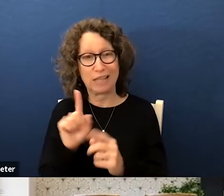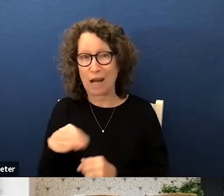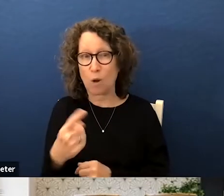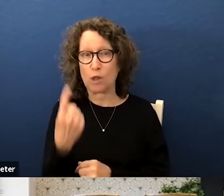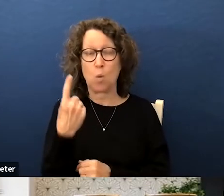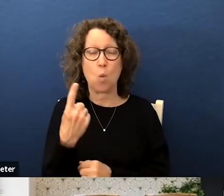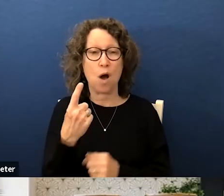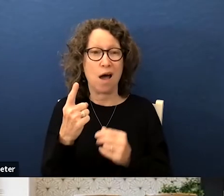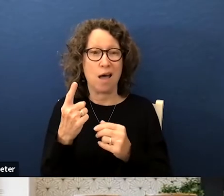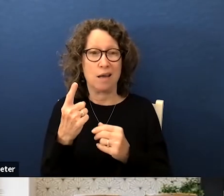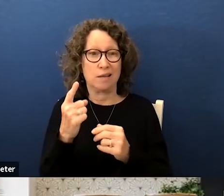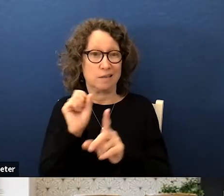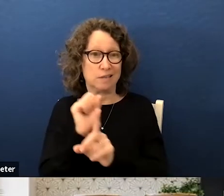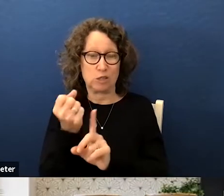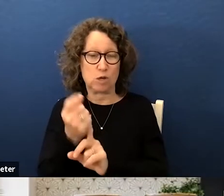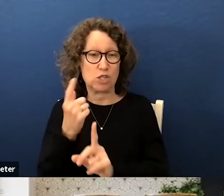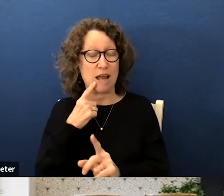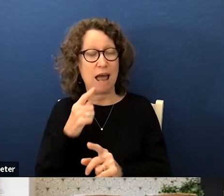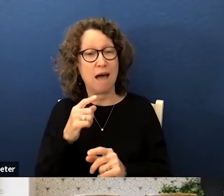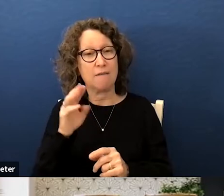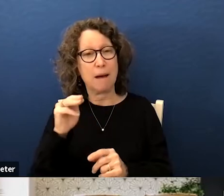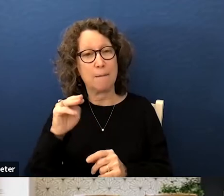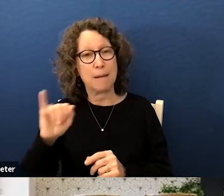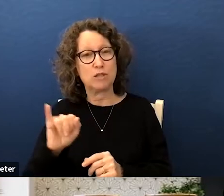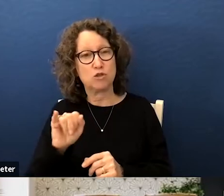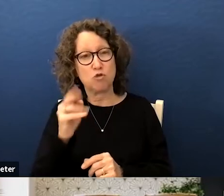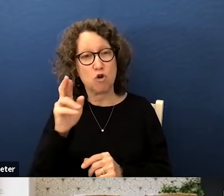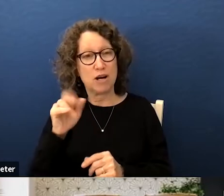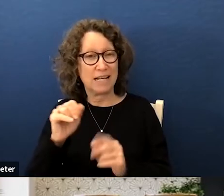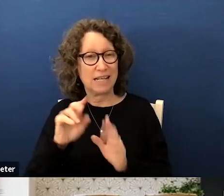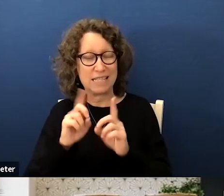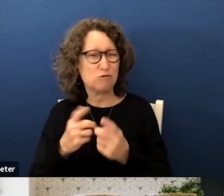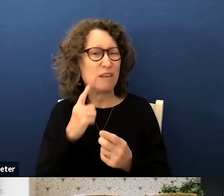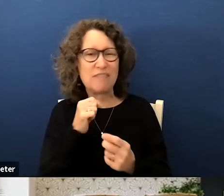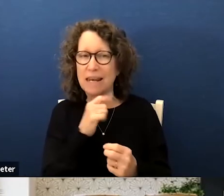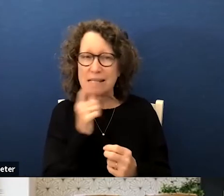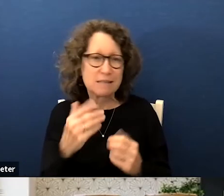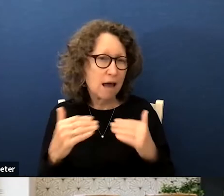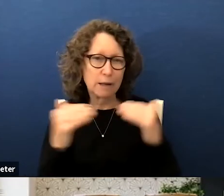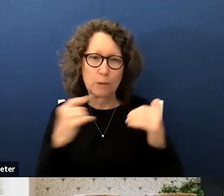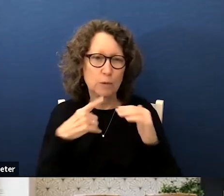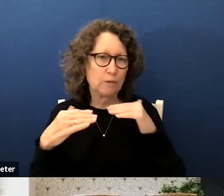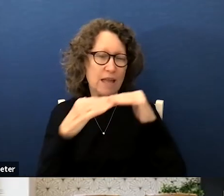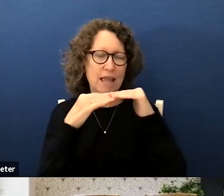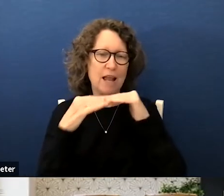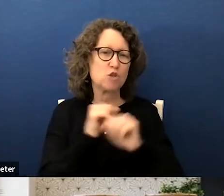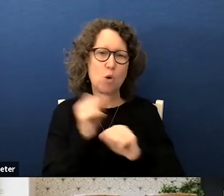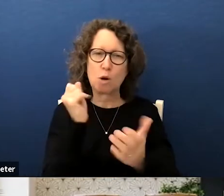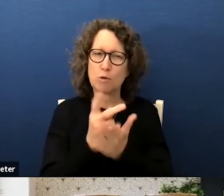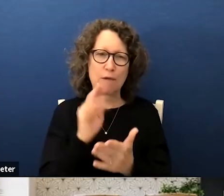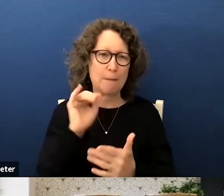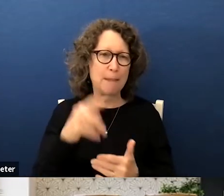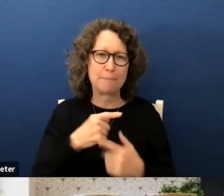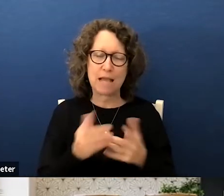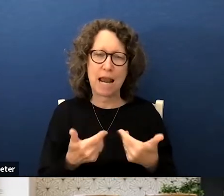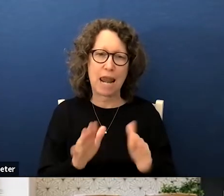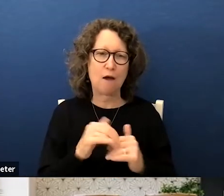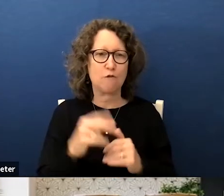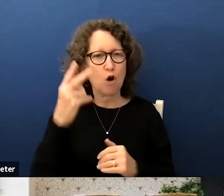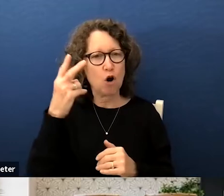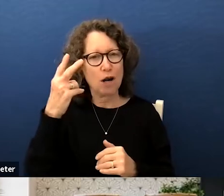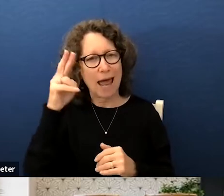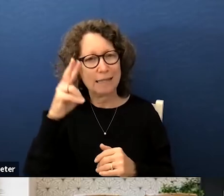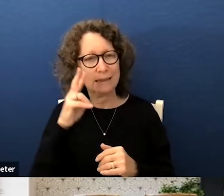one scenario has a majority minority district that is the opposite of fair representation don't approve a map that doesn't allow for latinx